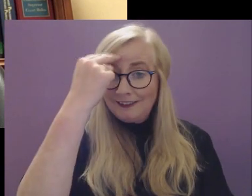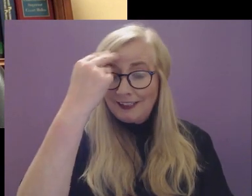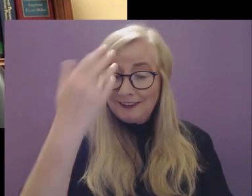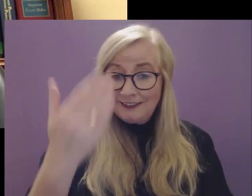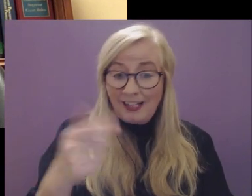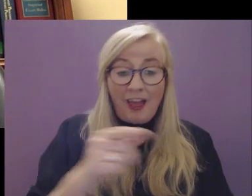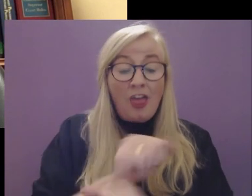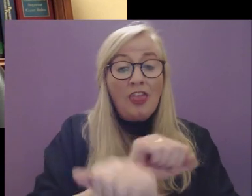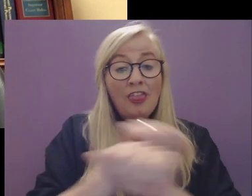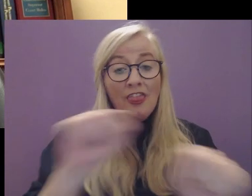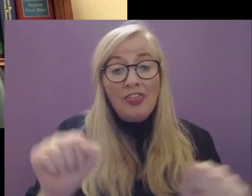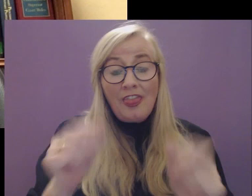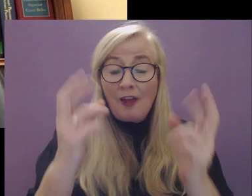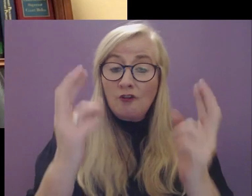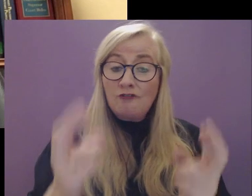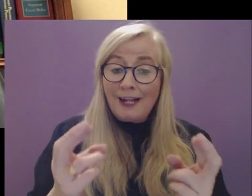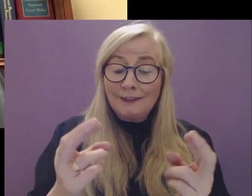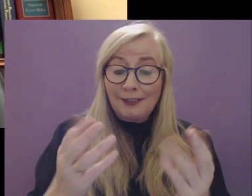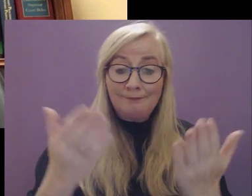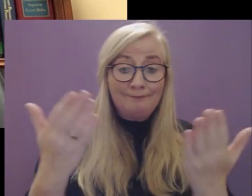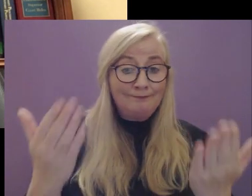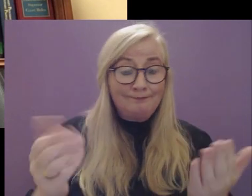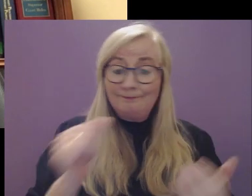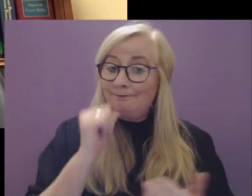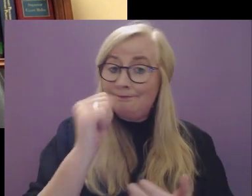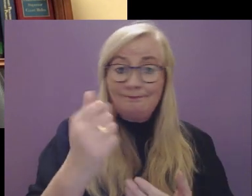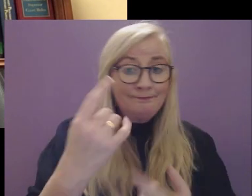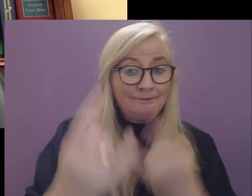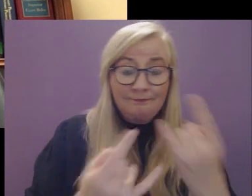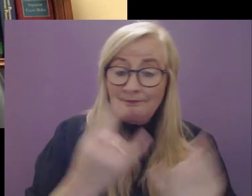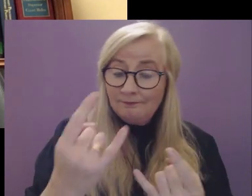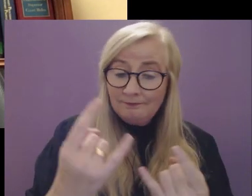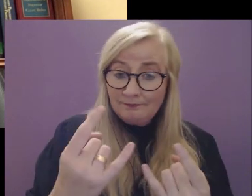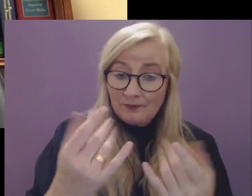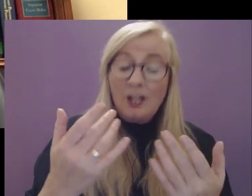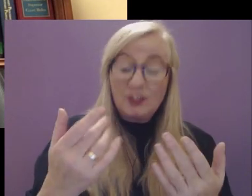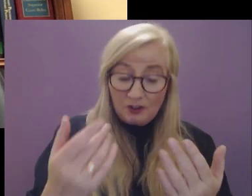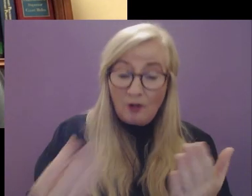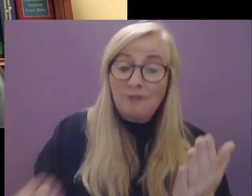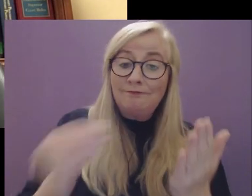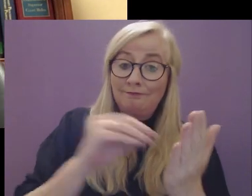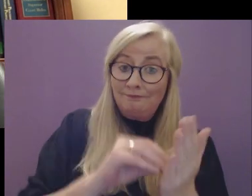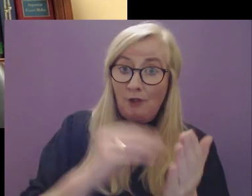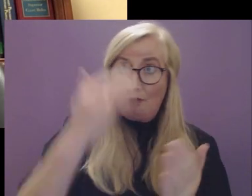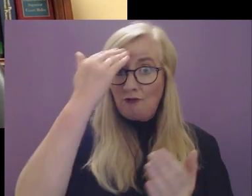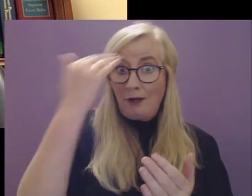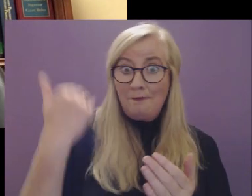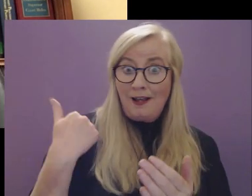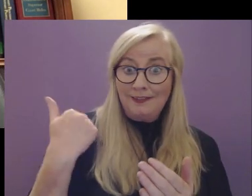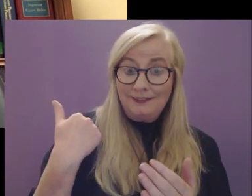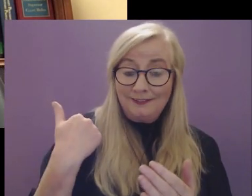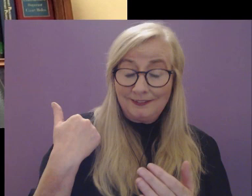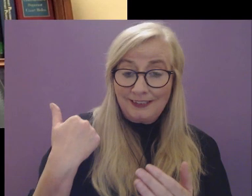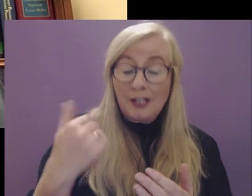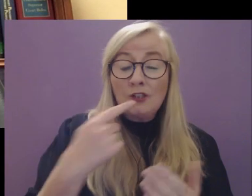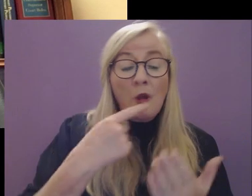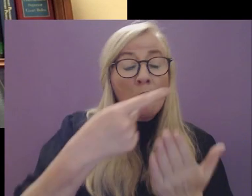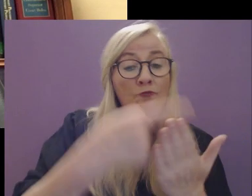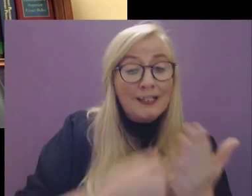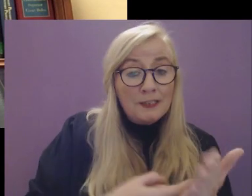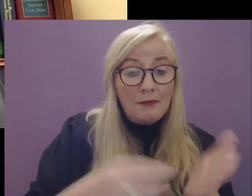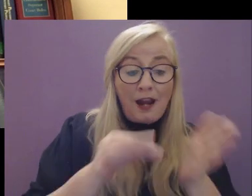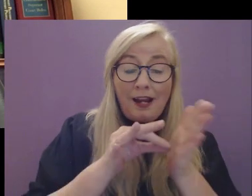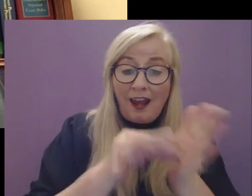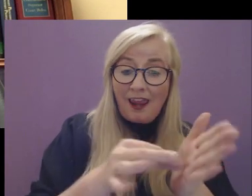and their rights simply denied. And, she goes on to remind us, that the principles and